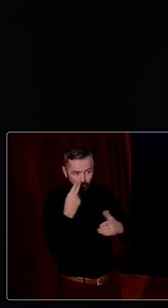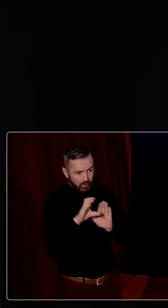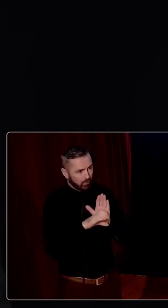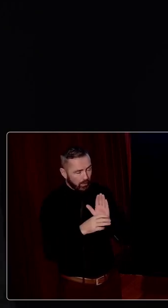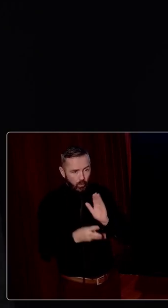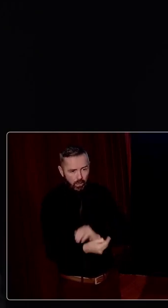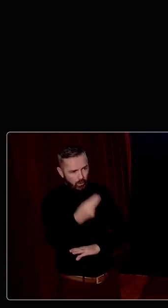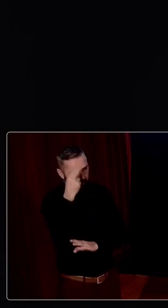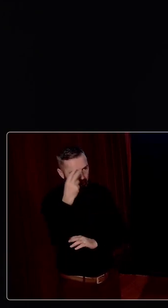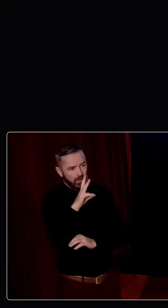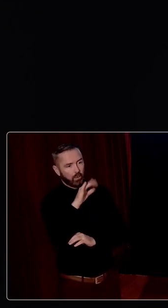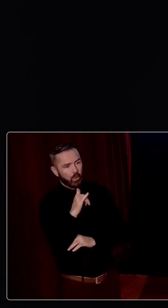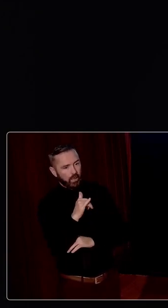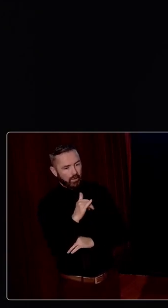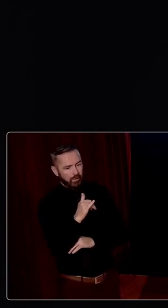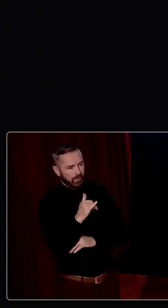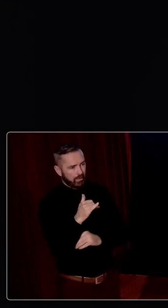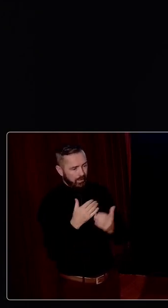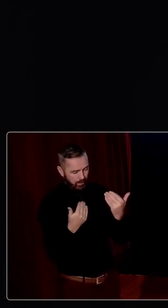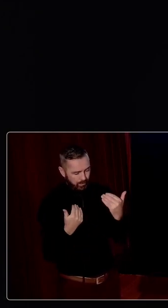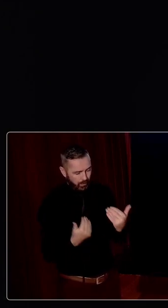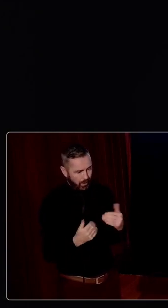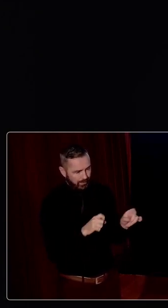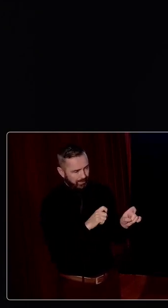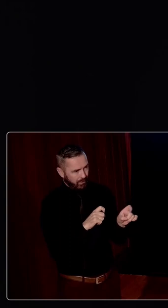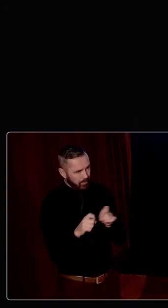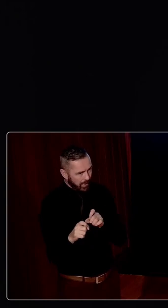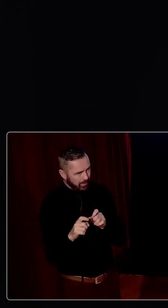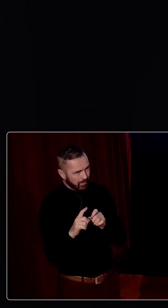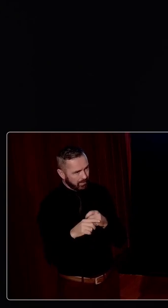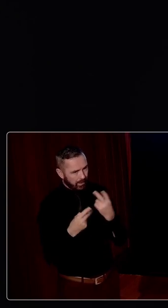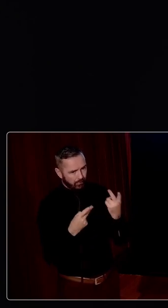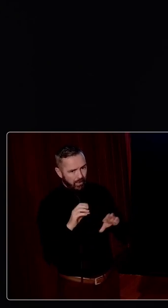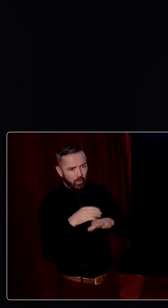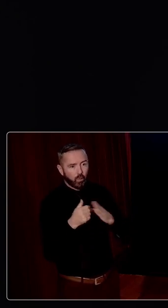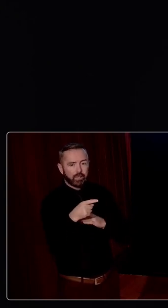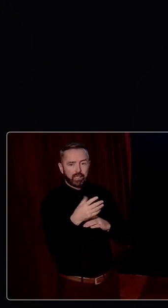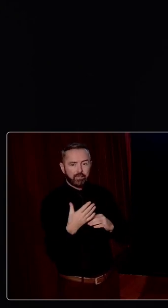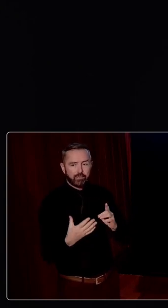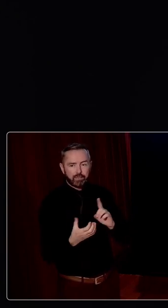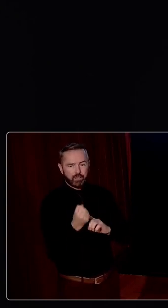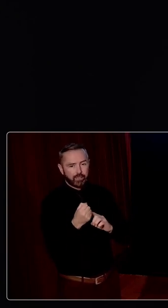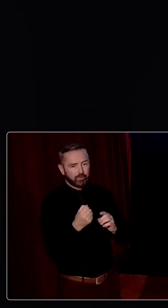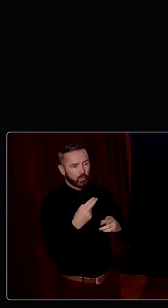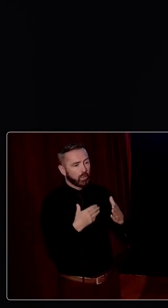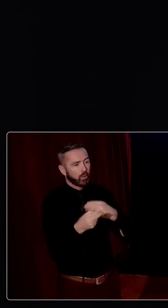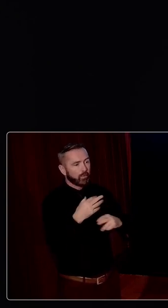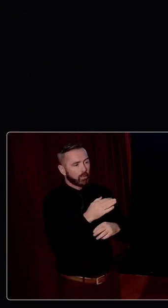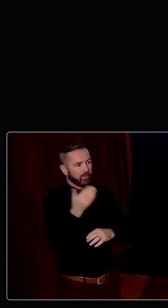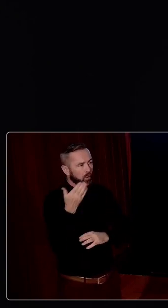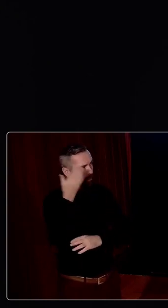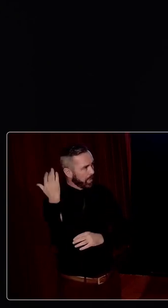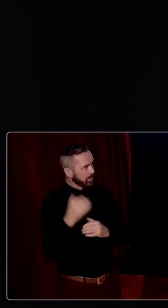will understand why where they stand in the present remains and rests on what they have come from before in the